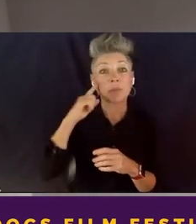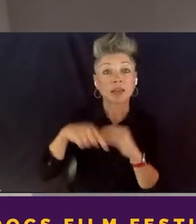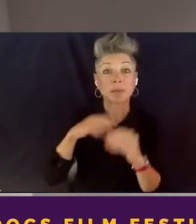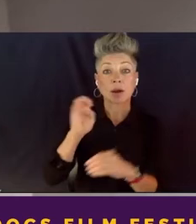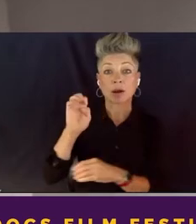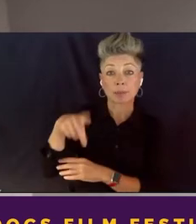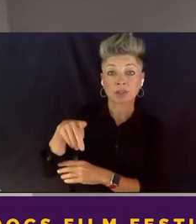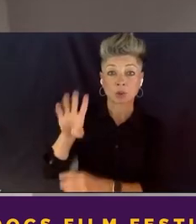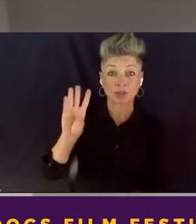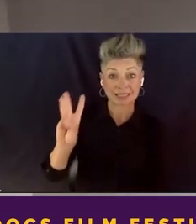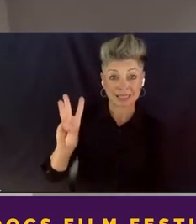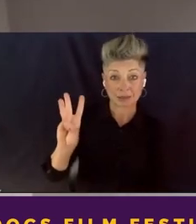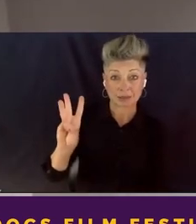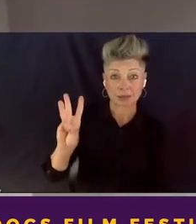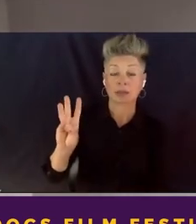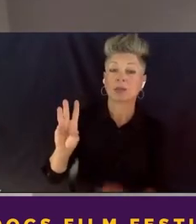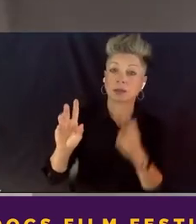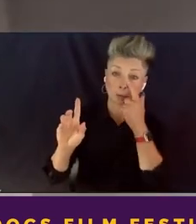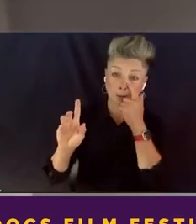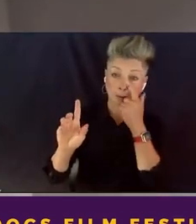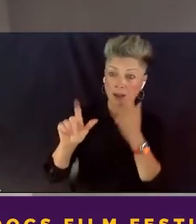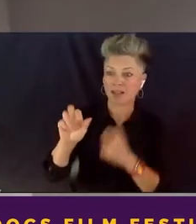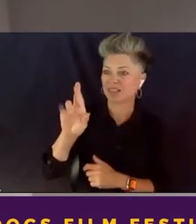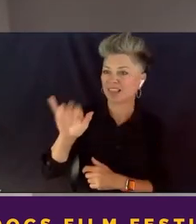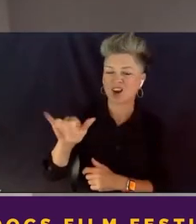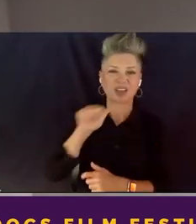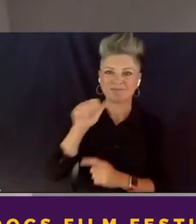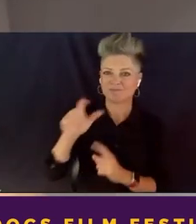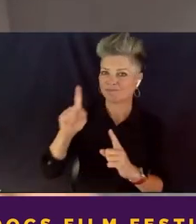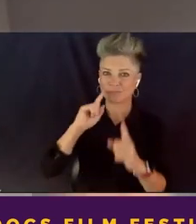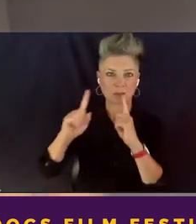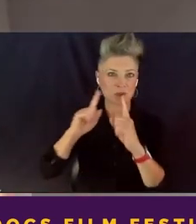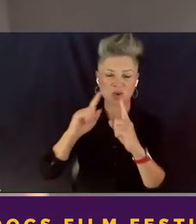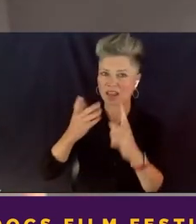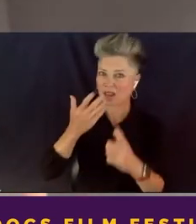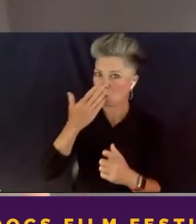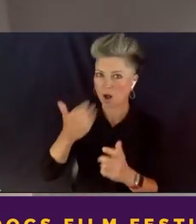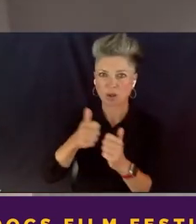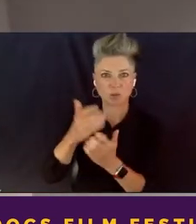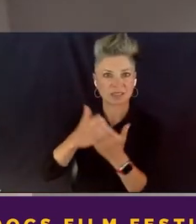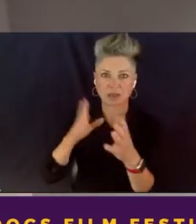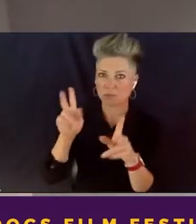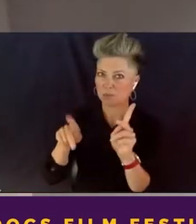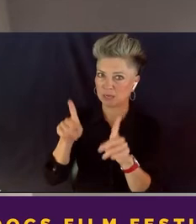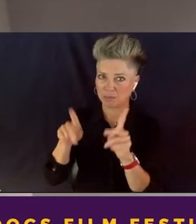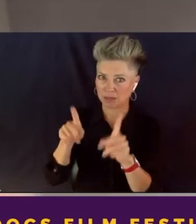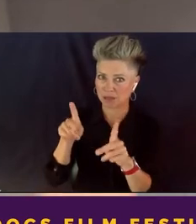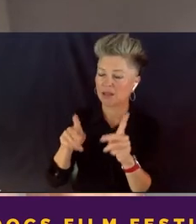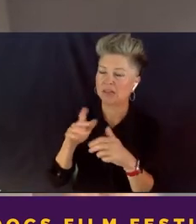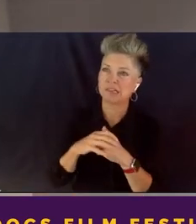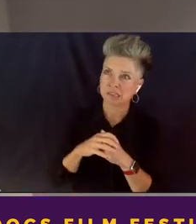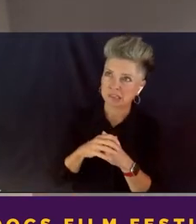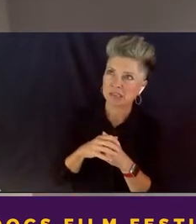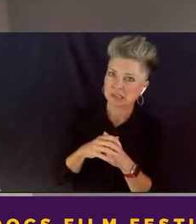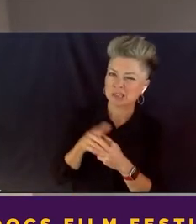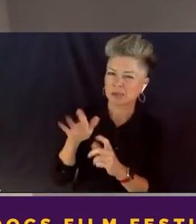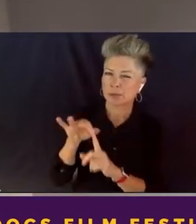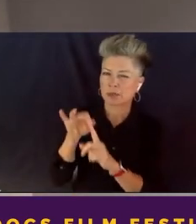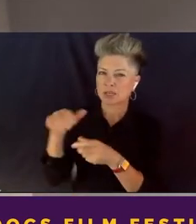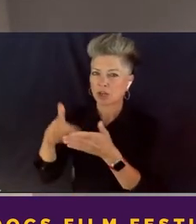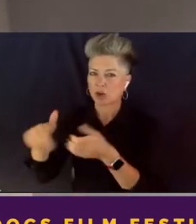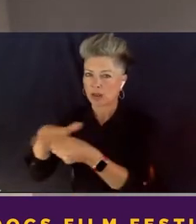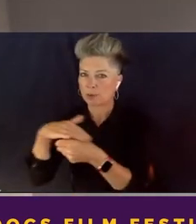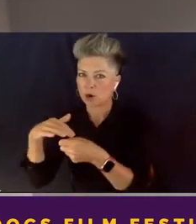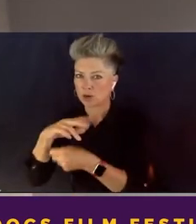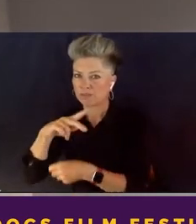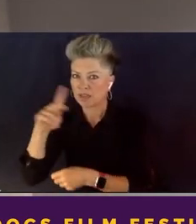really see Larry fail to communicate properly to some of the people in his, in a particular neighborhood in Philadelphia,